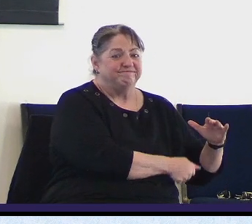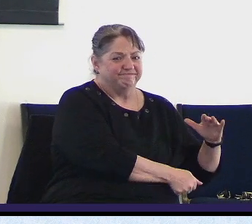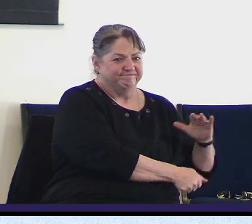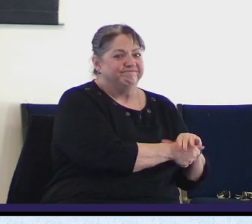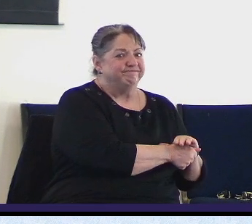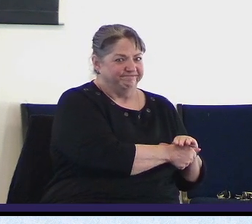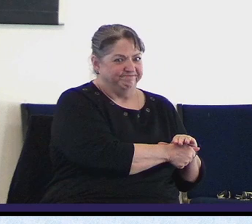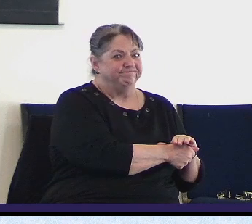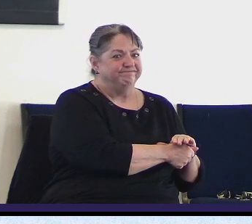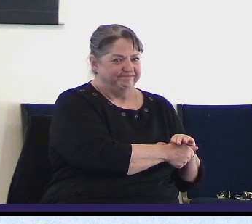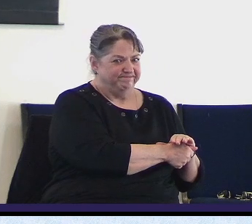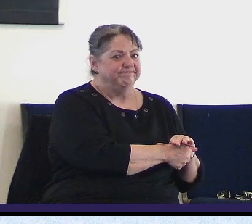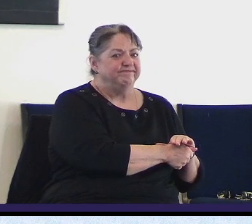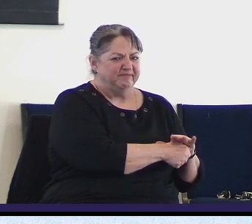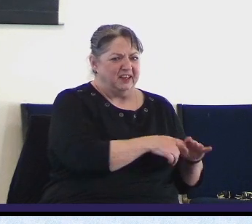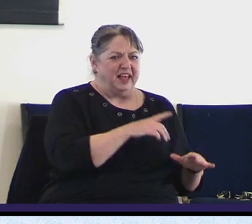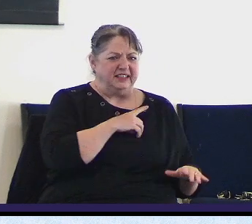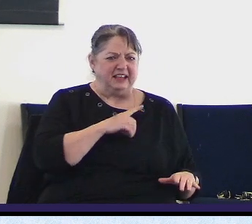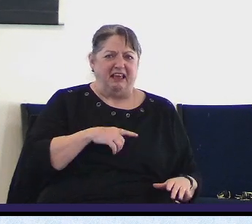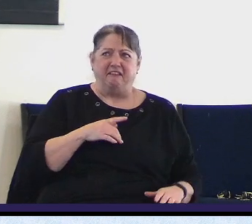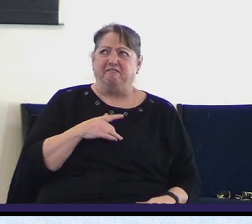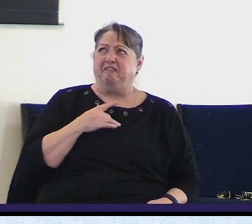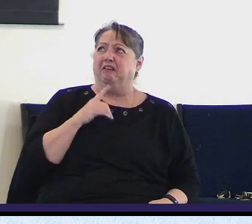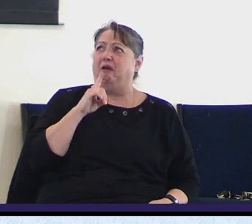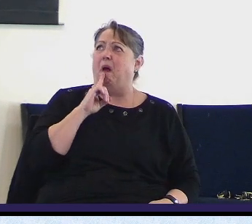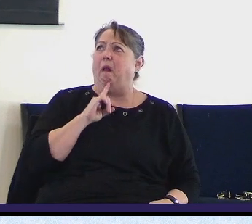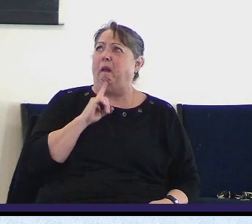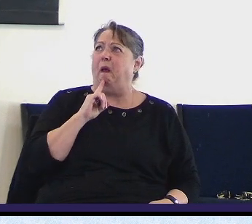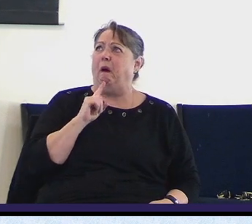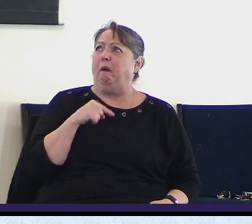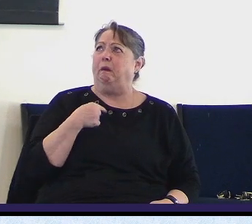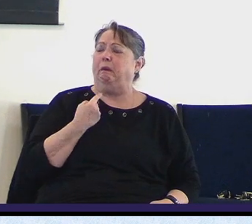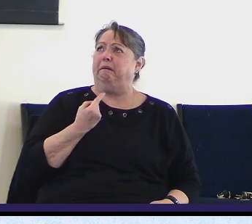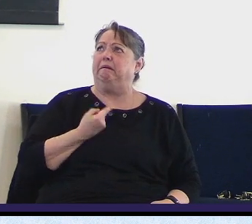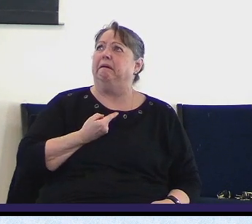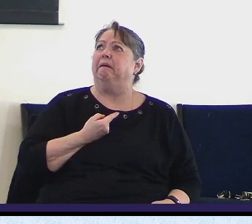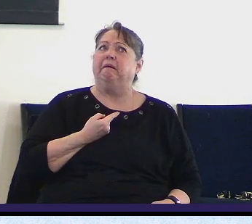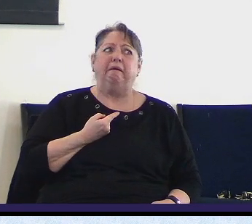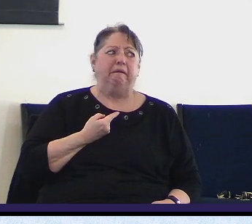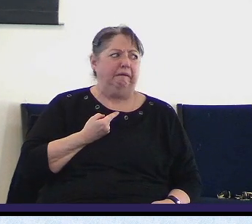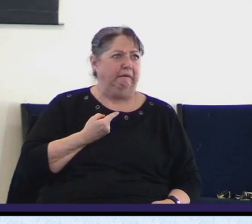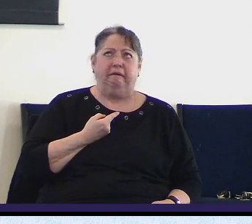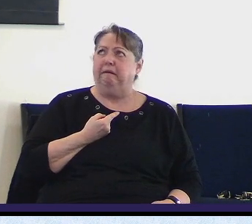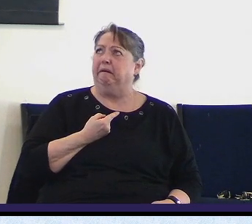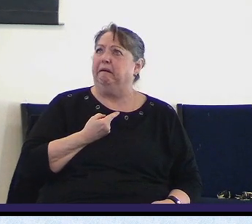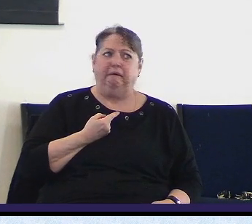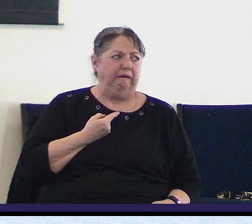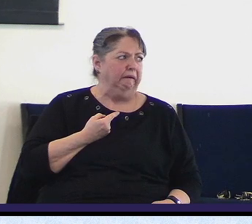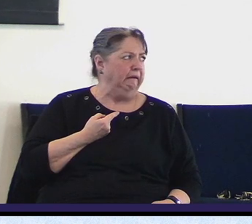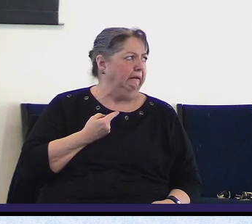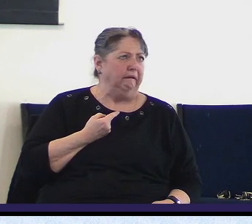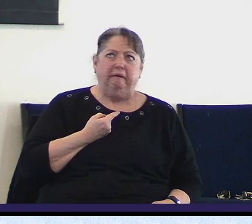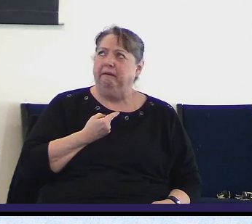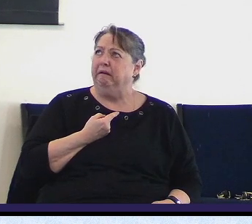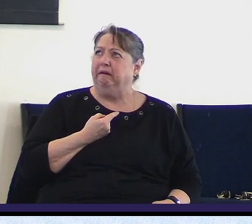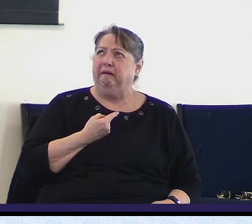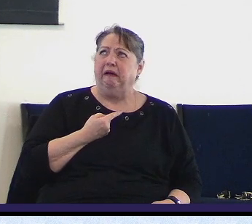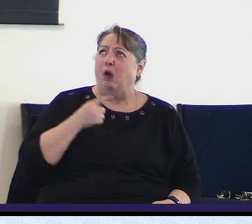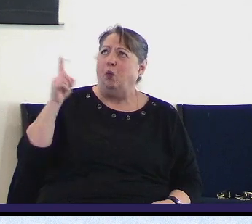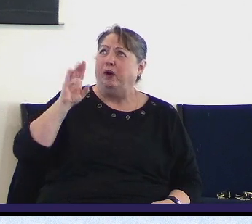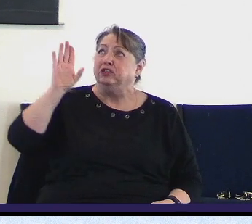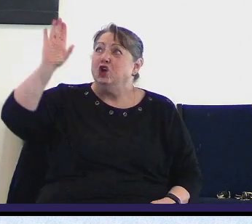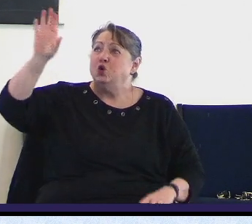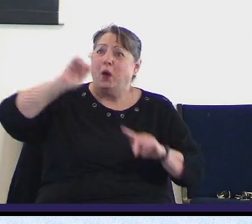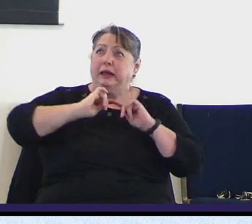he was feeling all alone in the ministry of God. David felt that the, that God had no one on his side to